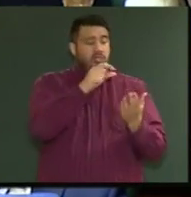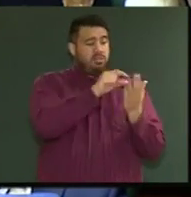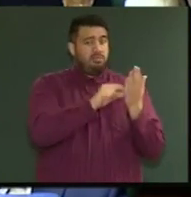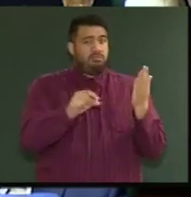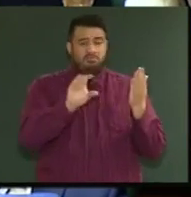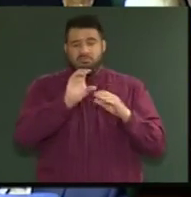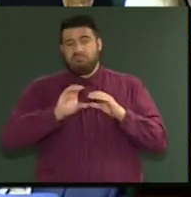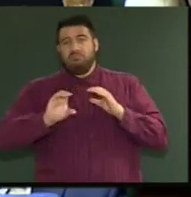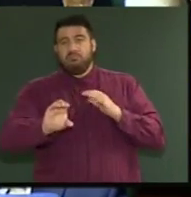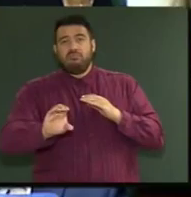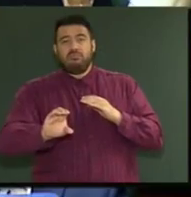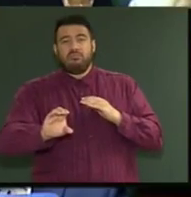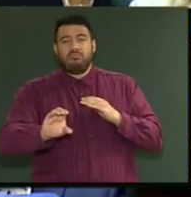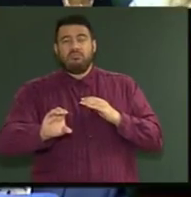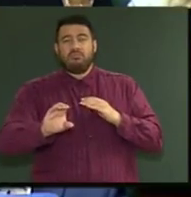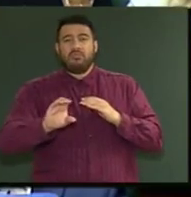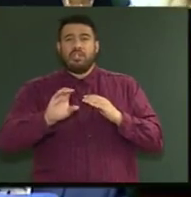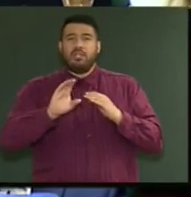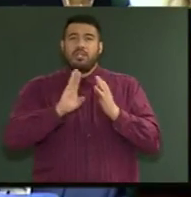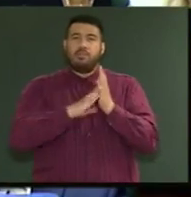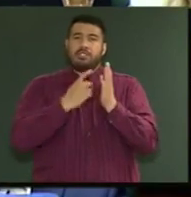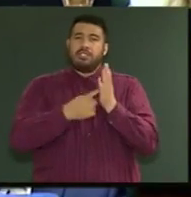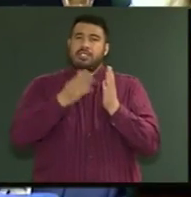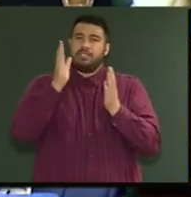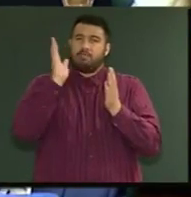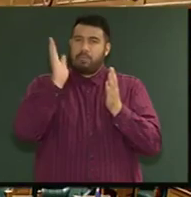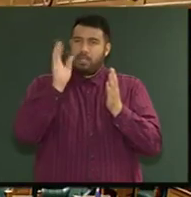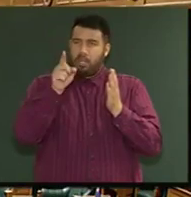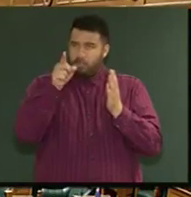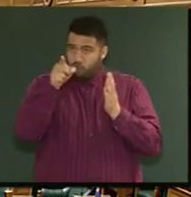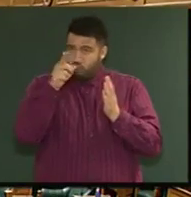know you're the Speaker, and I know you'd want to clap, but I'll let you off today, Mr Speaker.